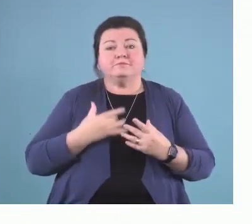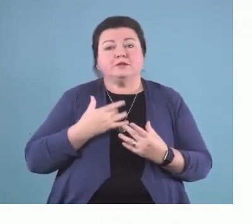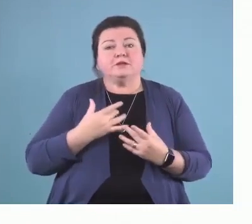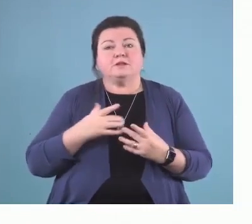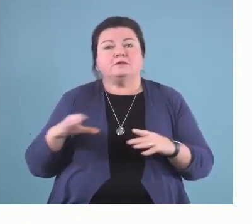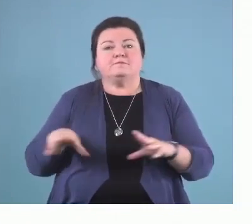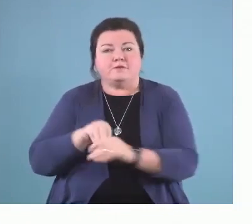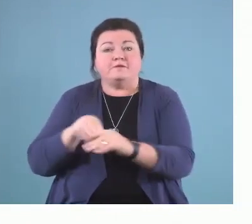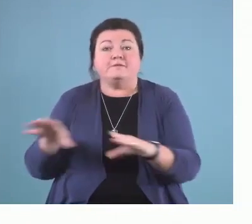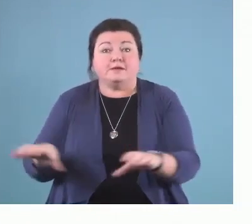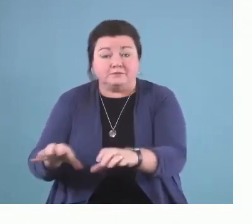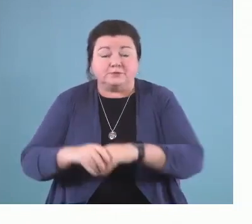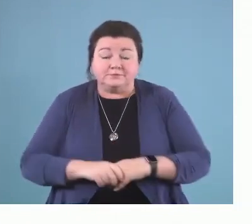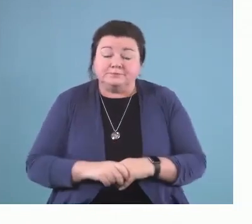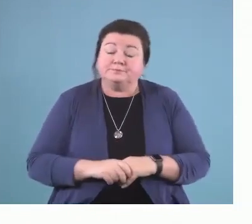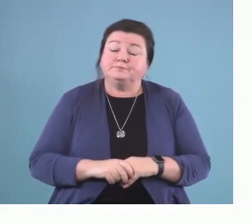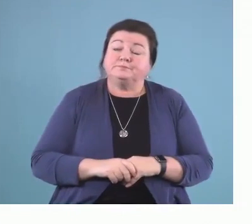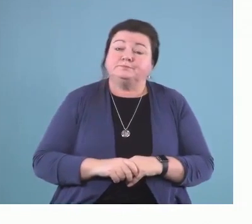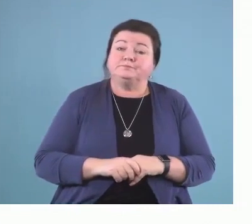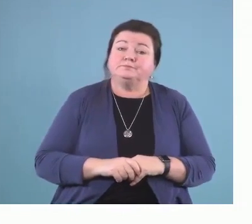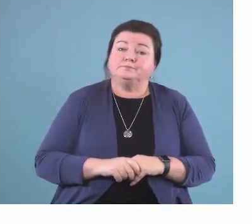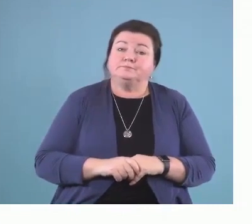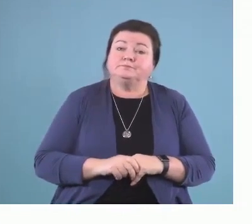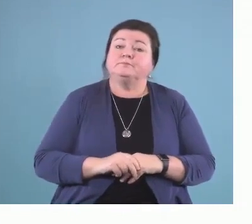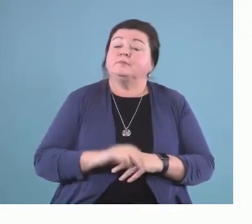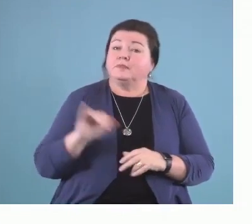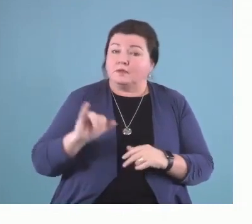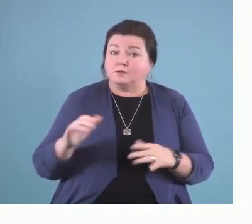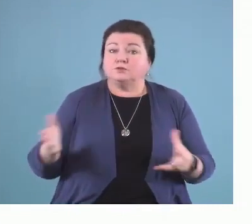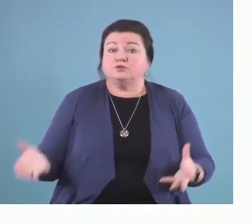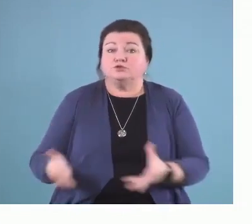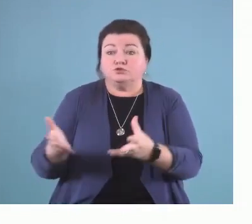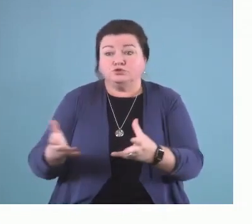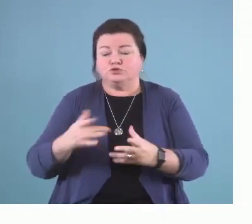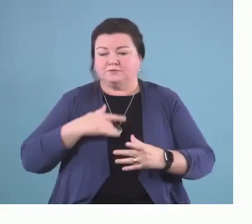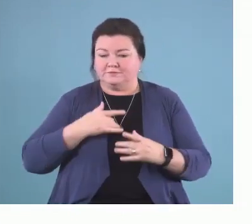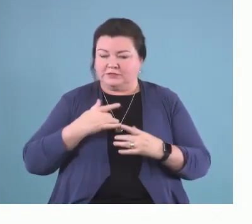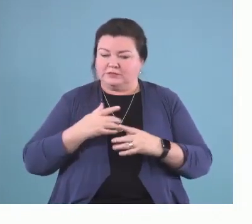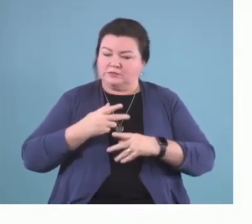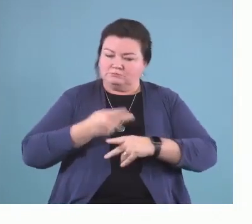It provides the ability and opportunity to contribute to the well-being of self and others.